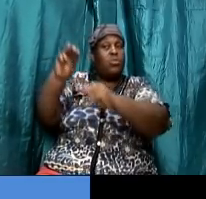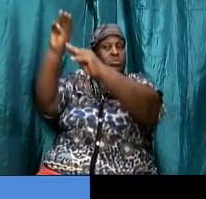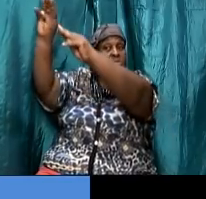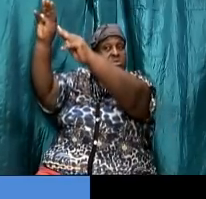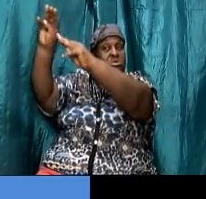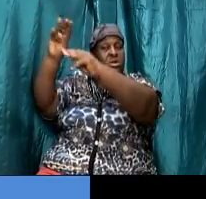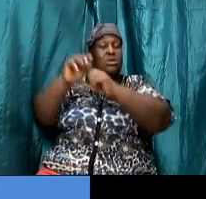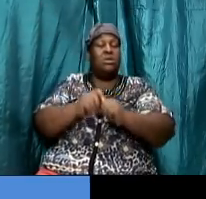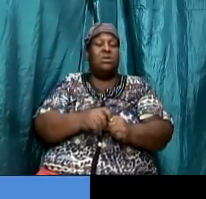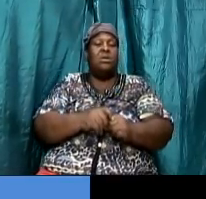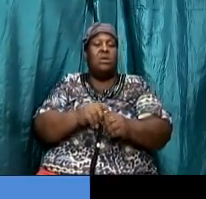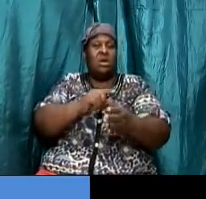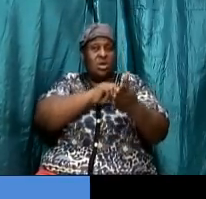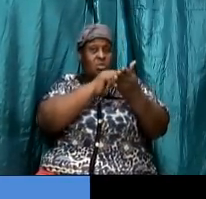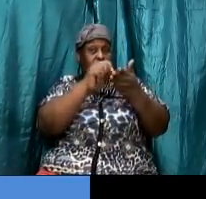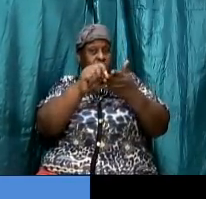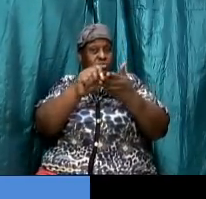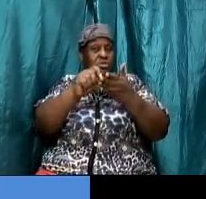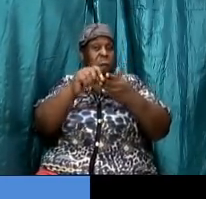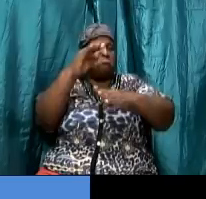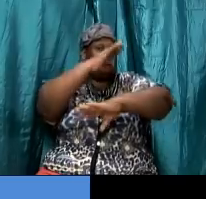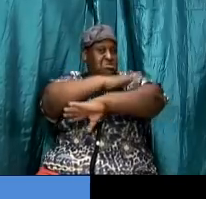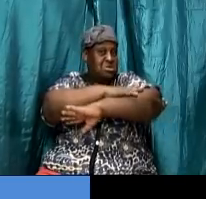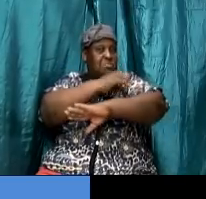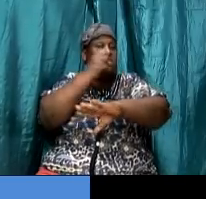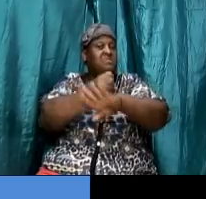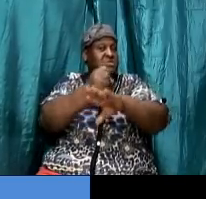and it was written on tables of stone